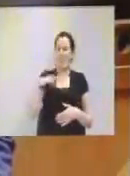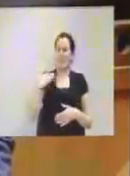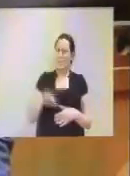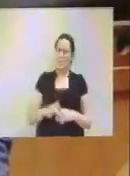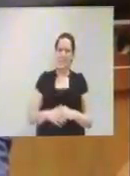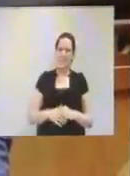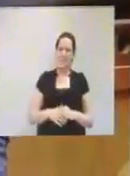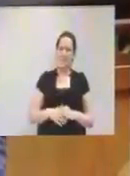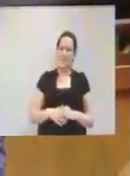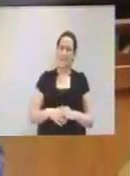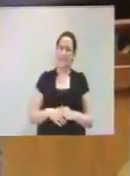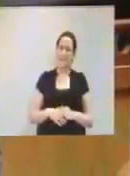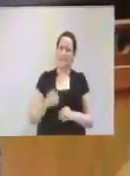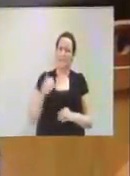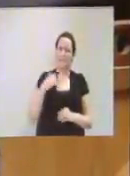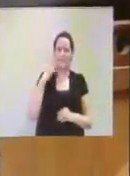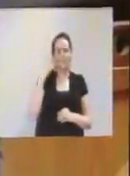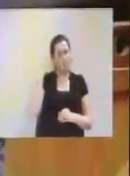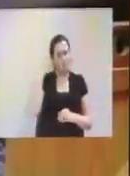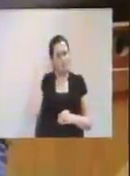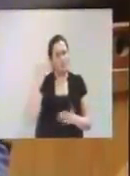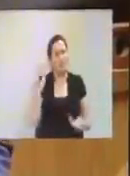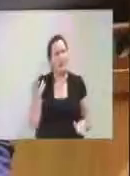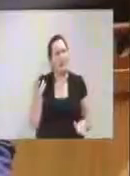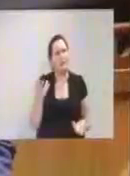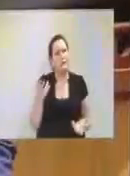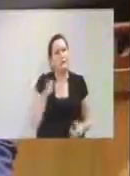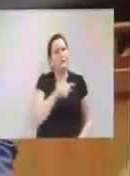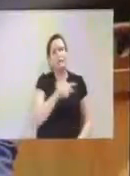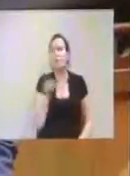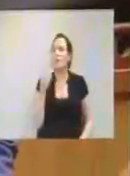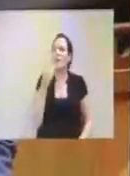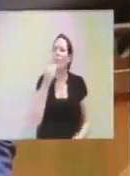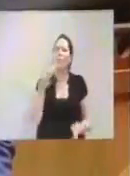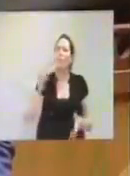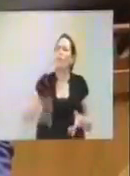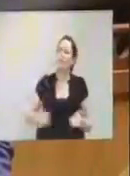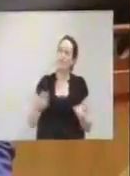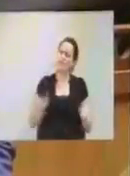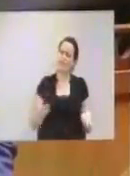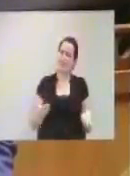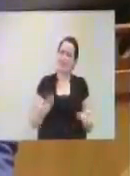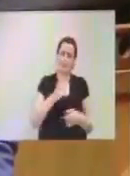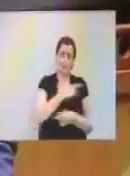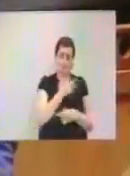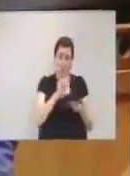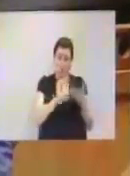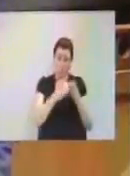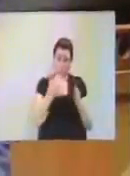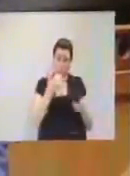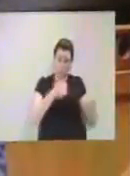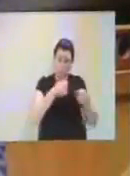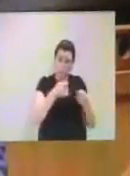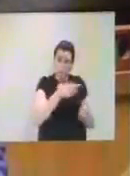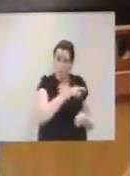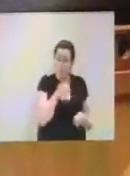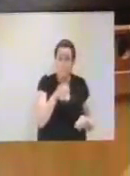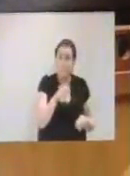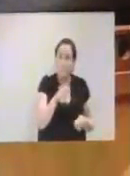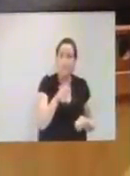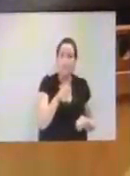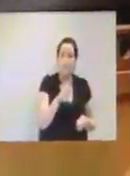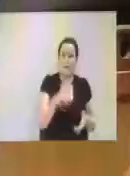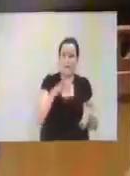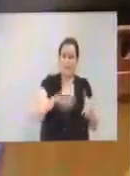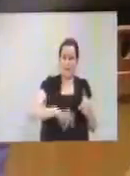wonder, cui bono? In other words, who benefits? Not the consumer. Deputy Speaker,